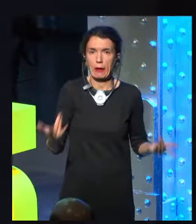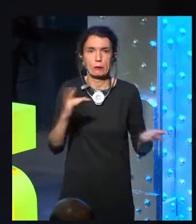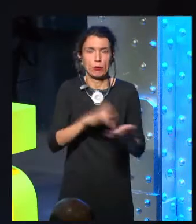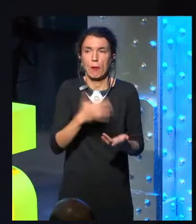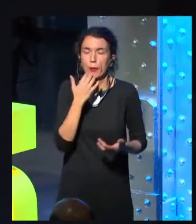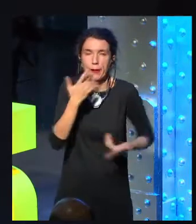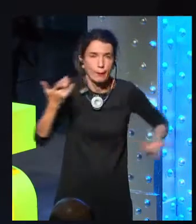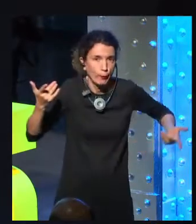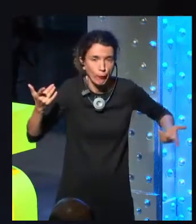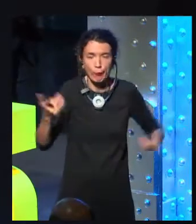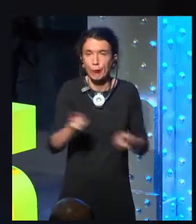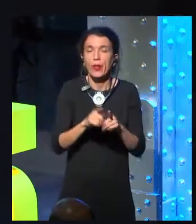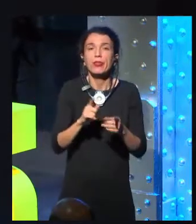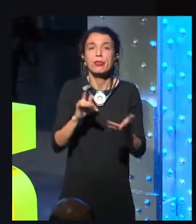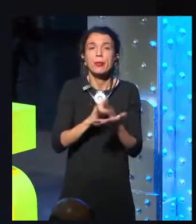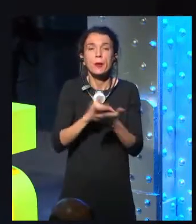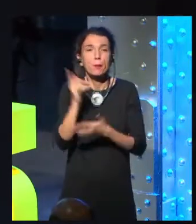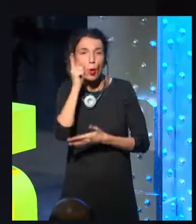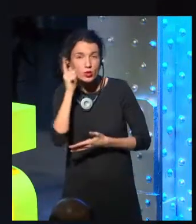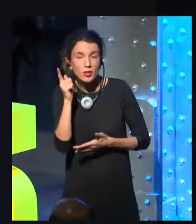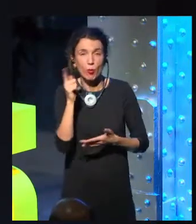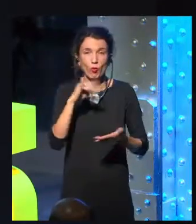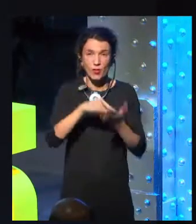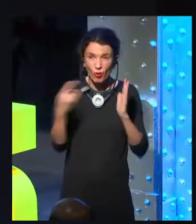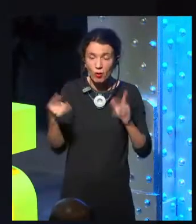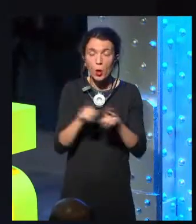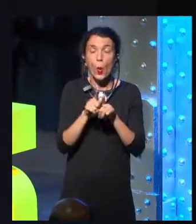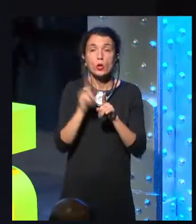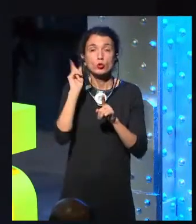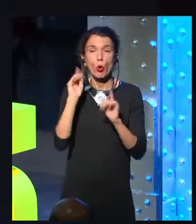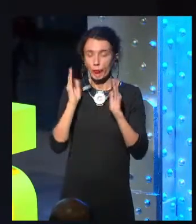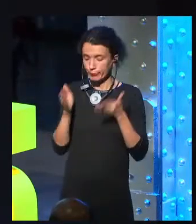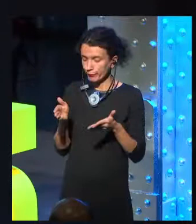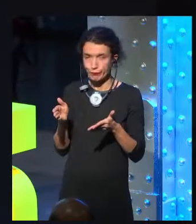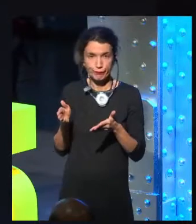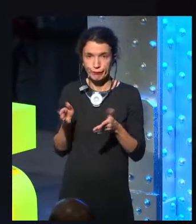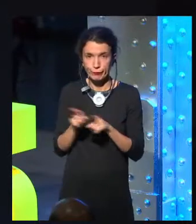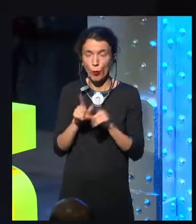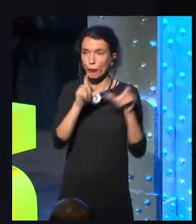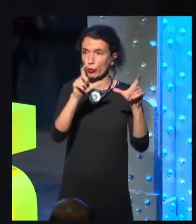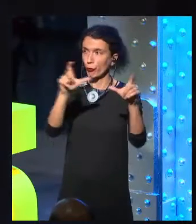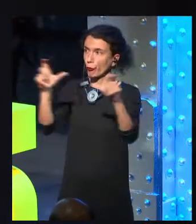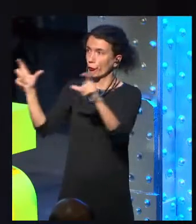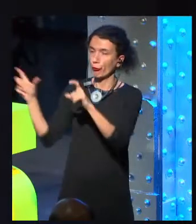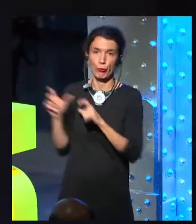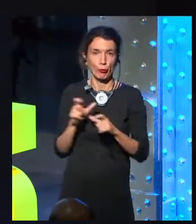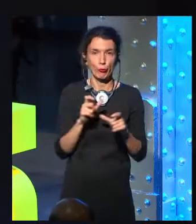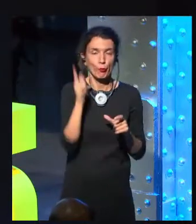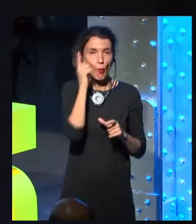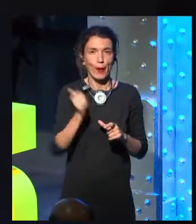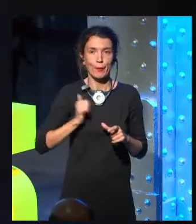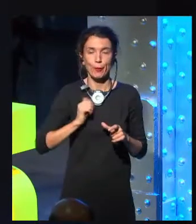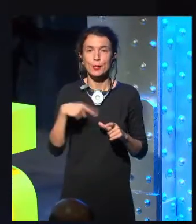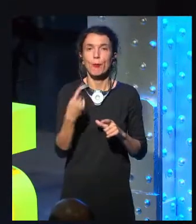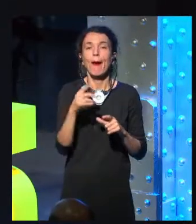it's not so that they can take pictures of them and their friends in a cool thing that they wore is to get Instagram points. It's to